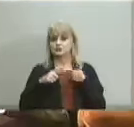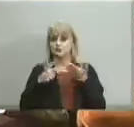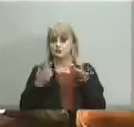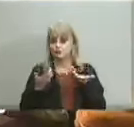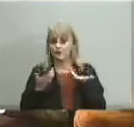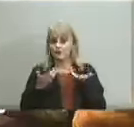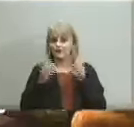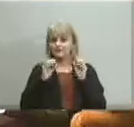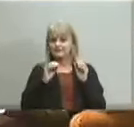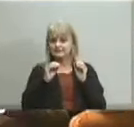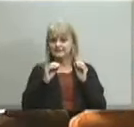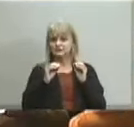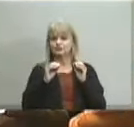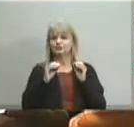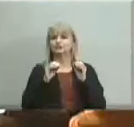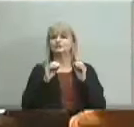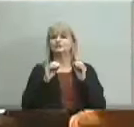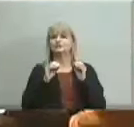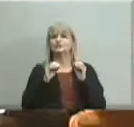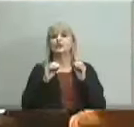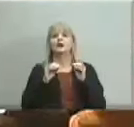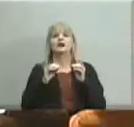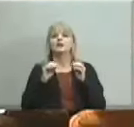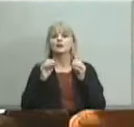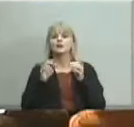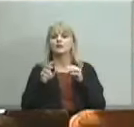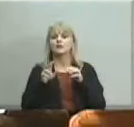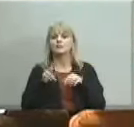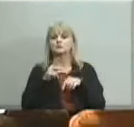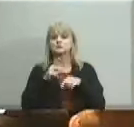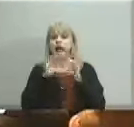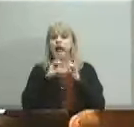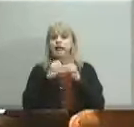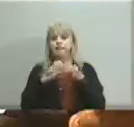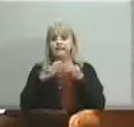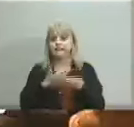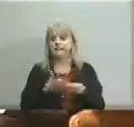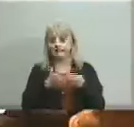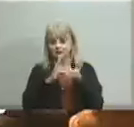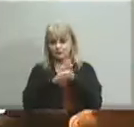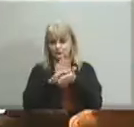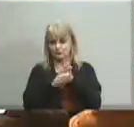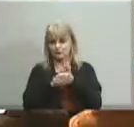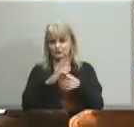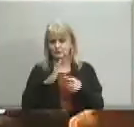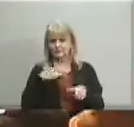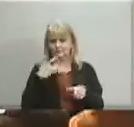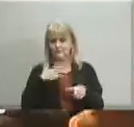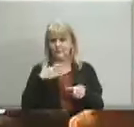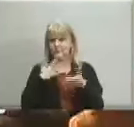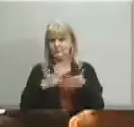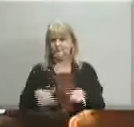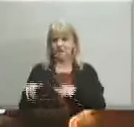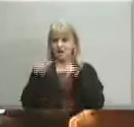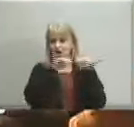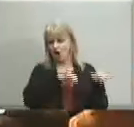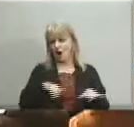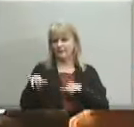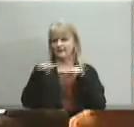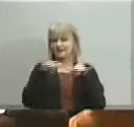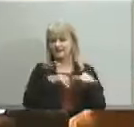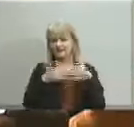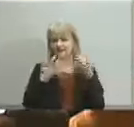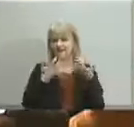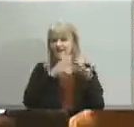principles to lead our schools and to deal with what we heard i mean what was the common characteristic from the work session this afternoon